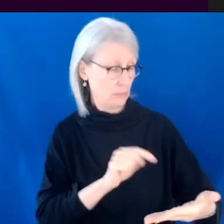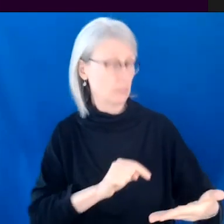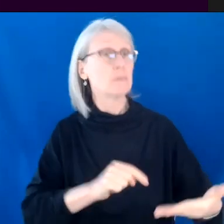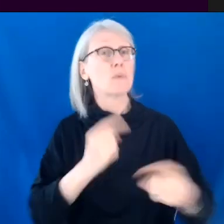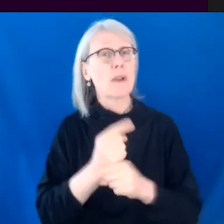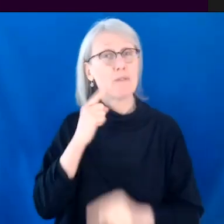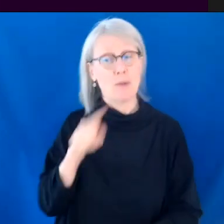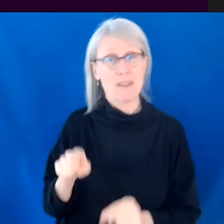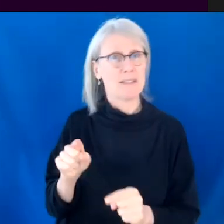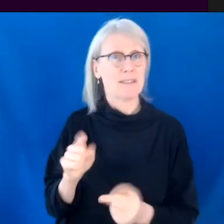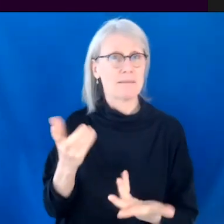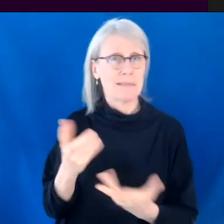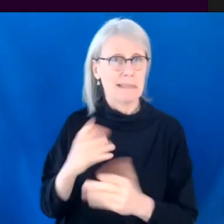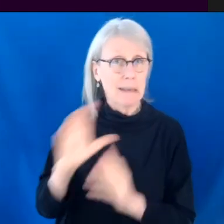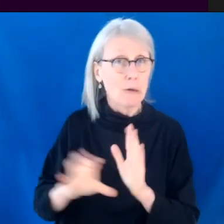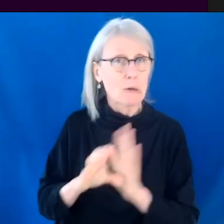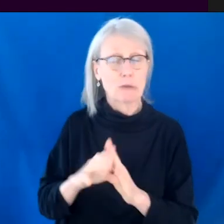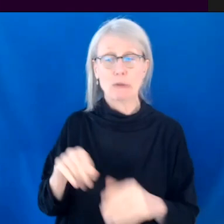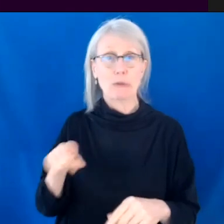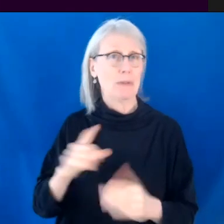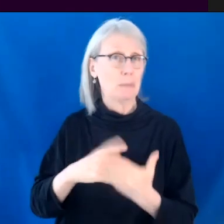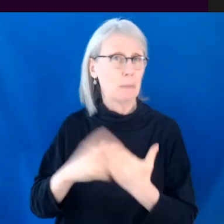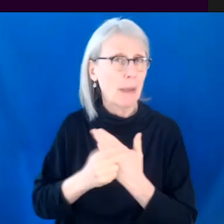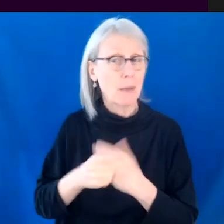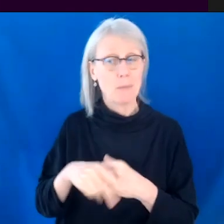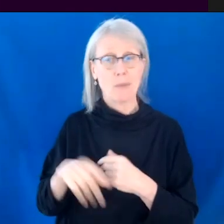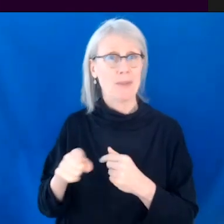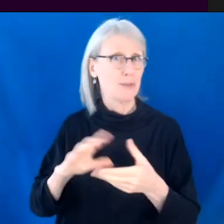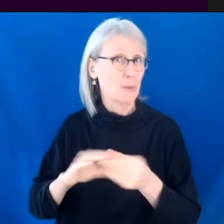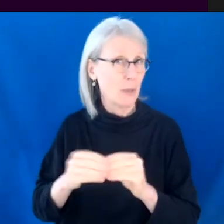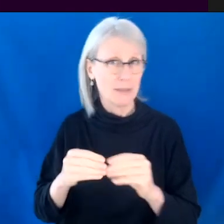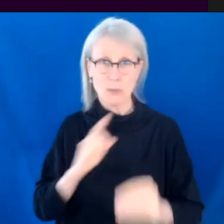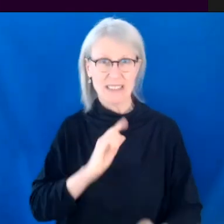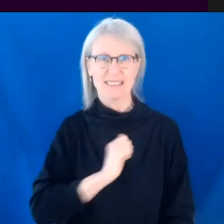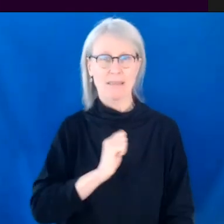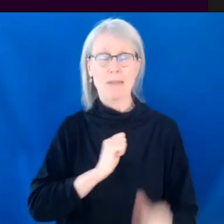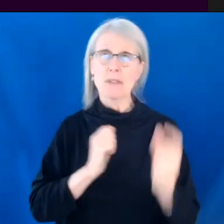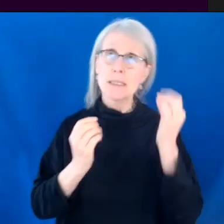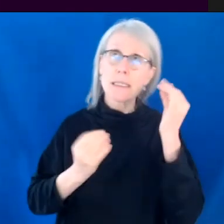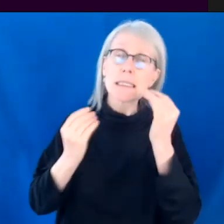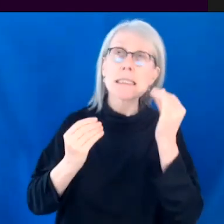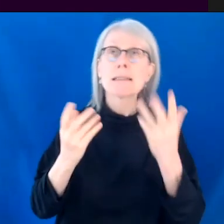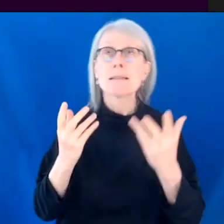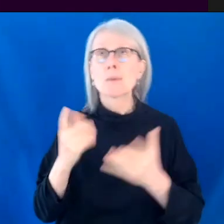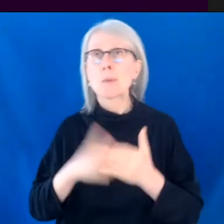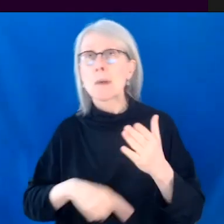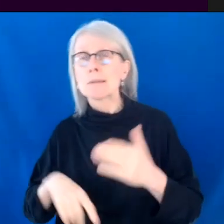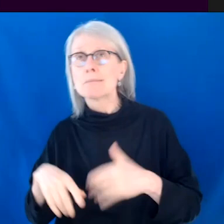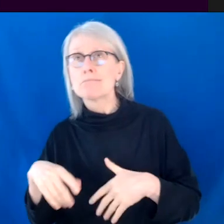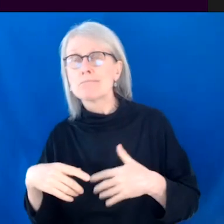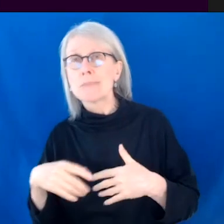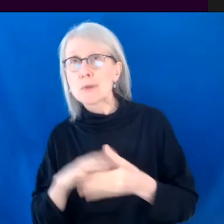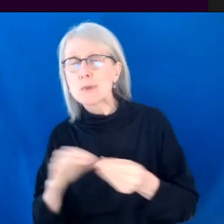the show or the characters or the world. You really have to design it yourself and think about, um, what's